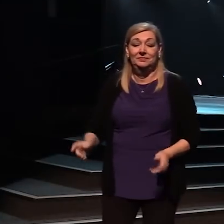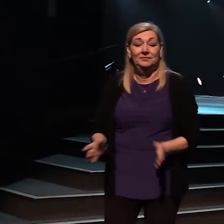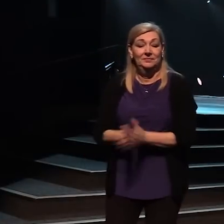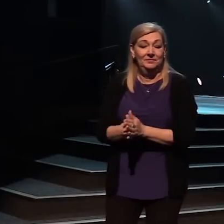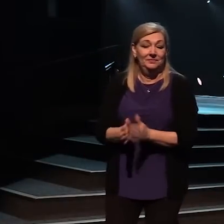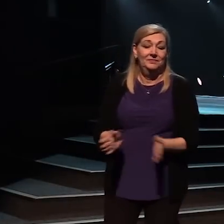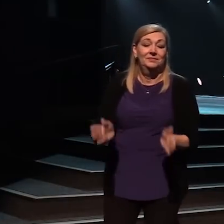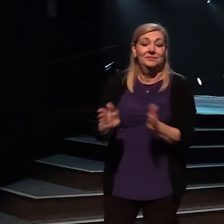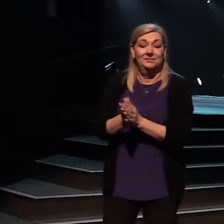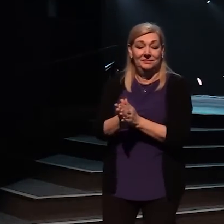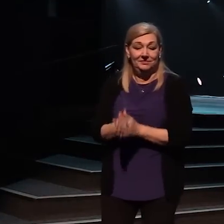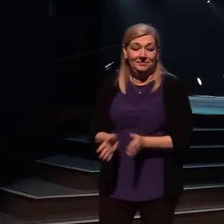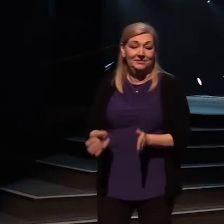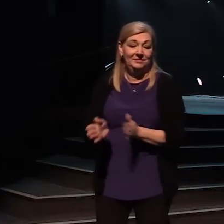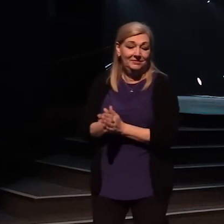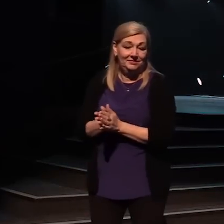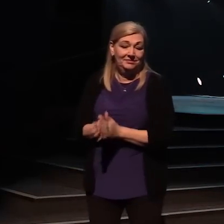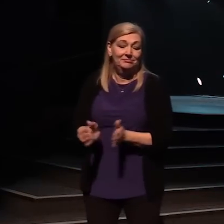Amen.